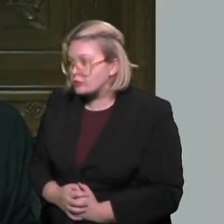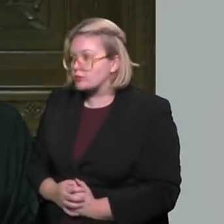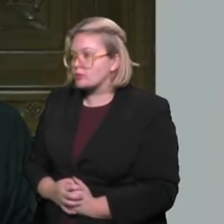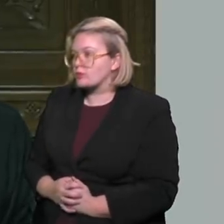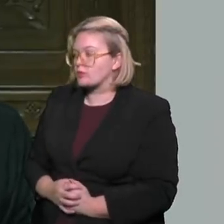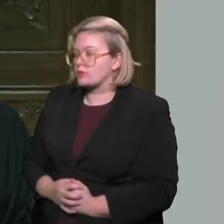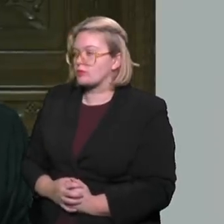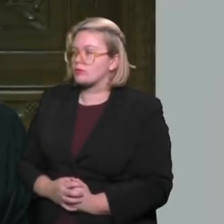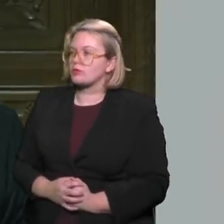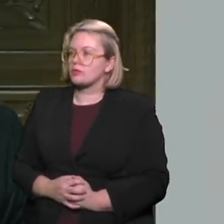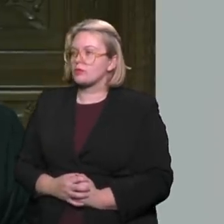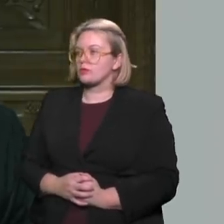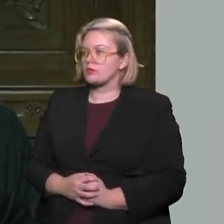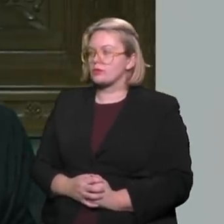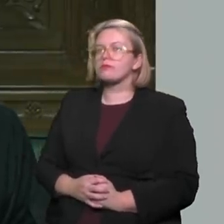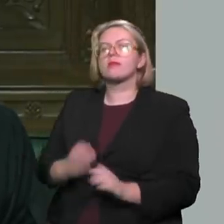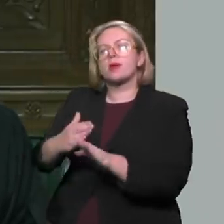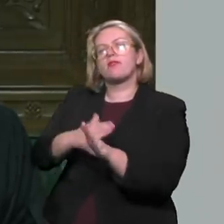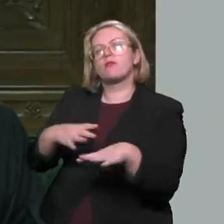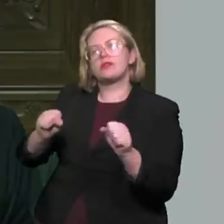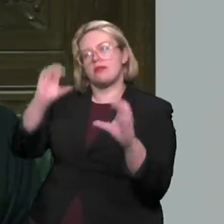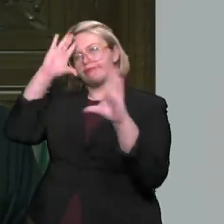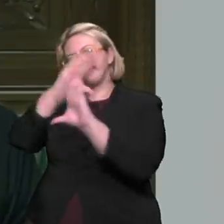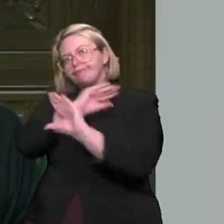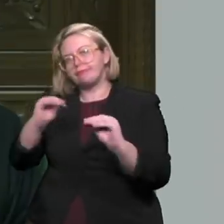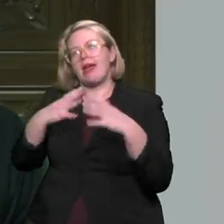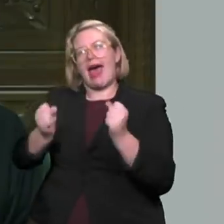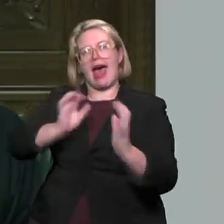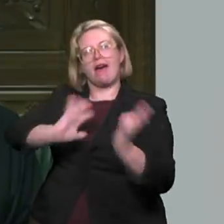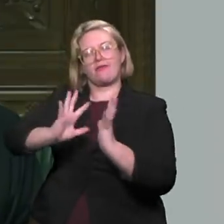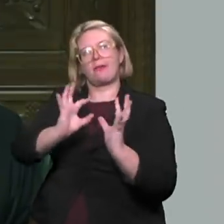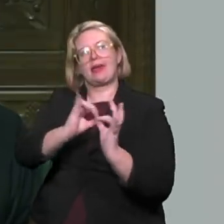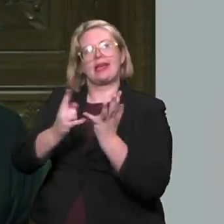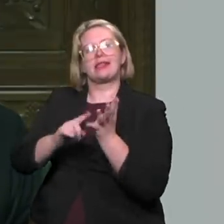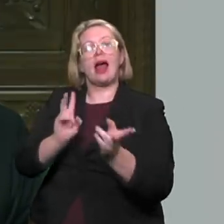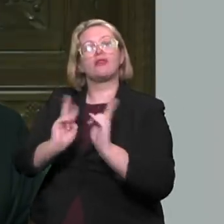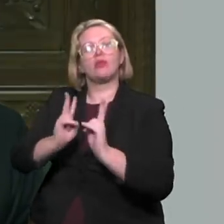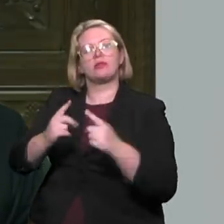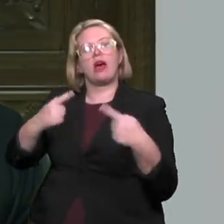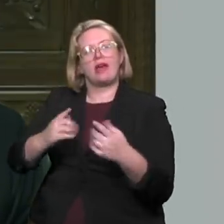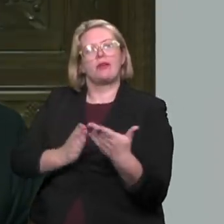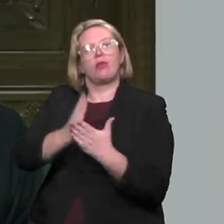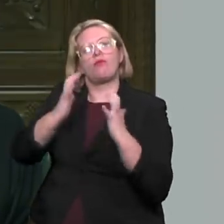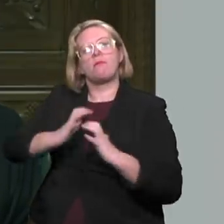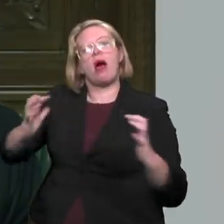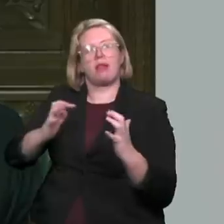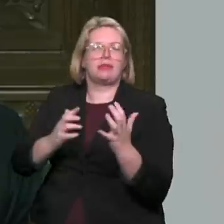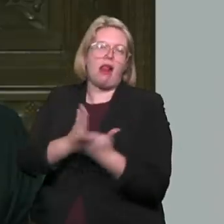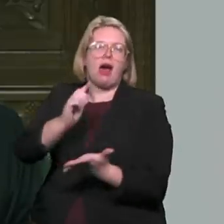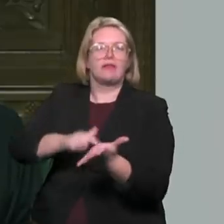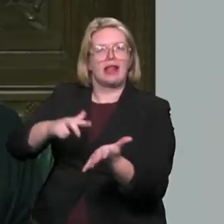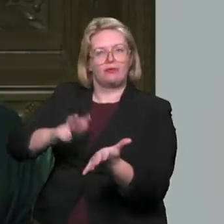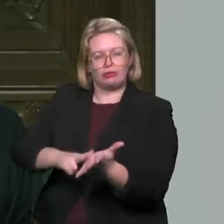would like to point out is that the British Sign Language interpretation of proceedings is available to watch on Parliament live TV.